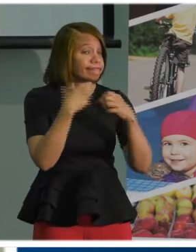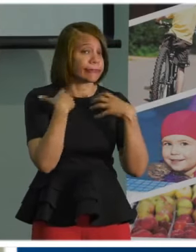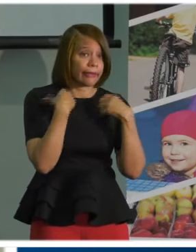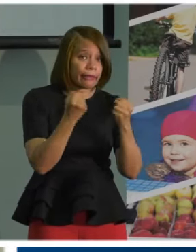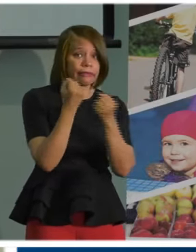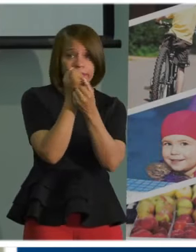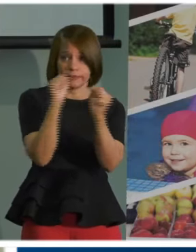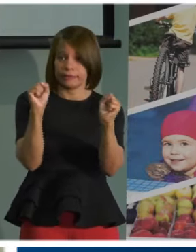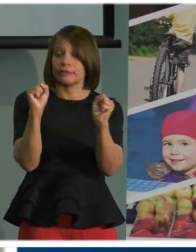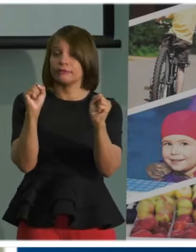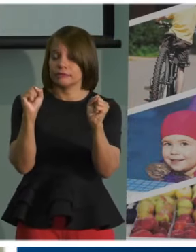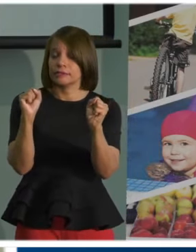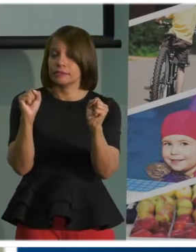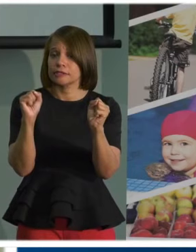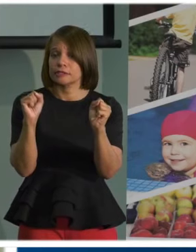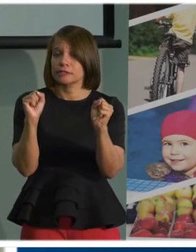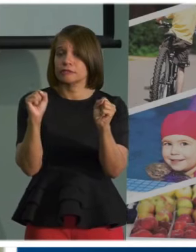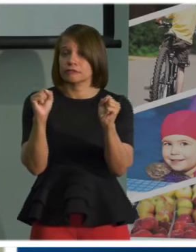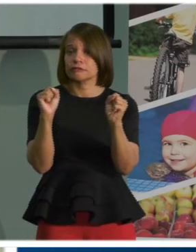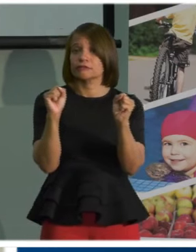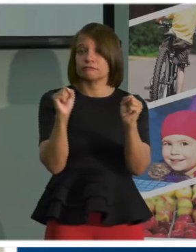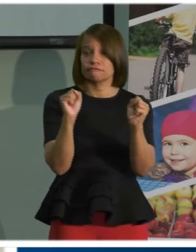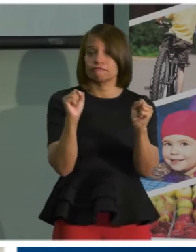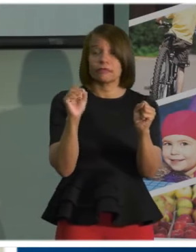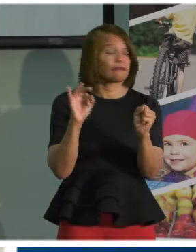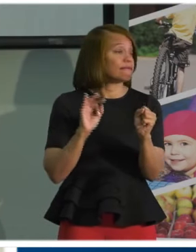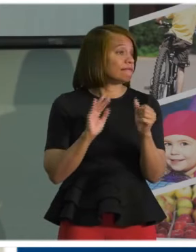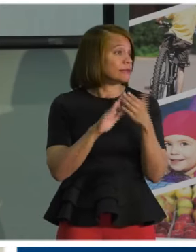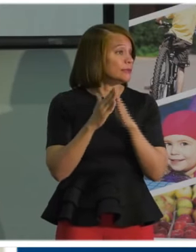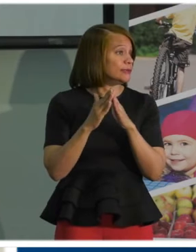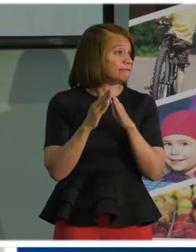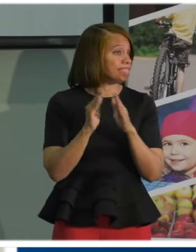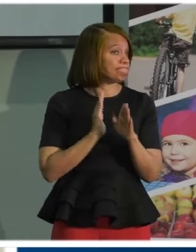and safety of, uh, of our neighbors.